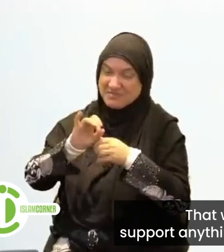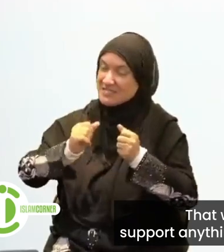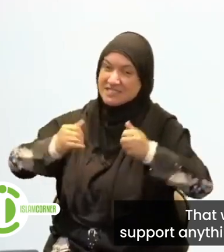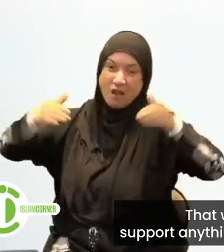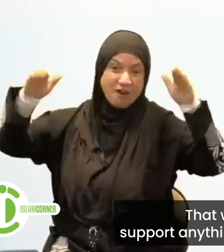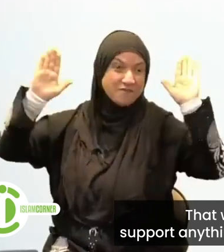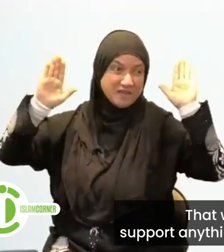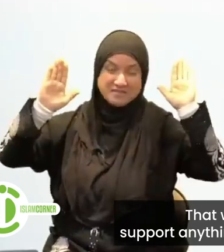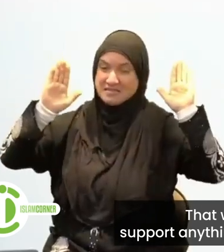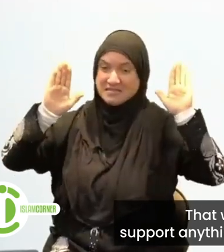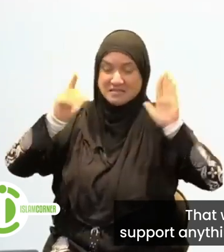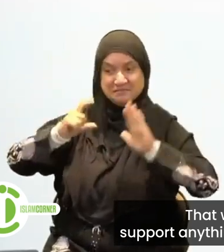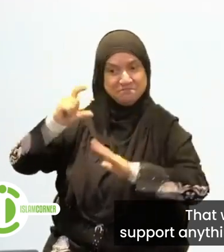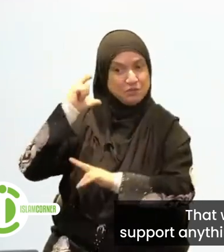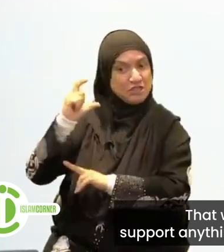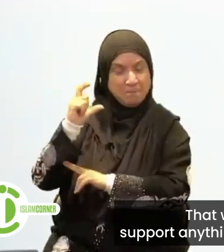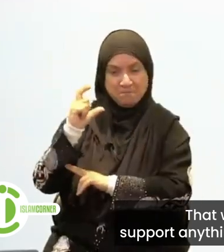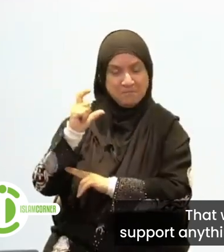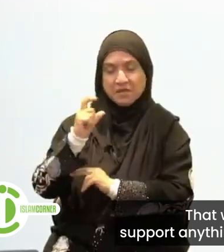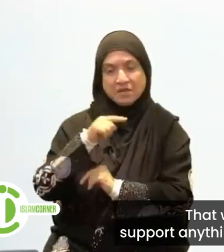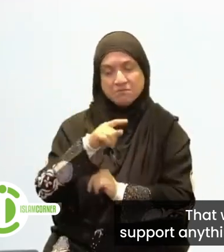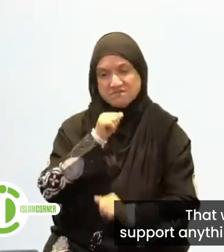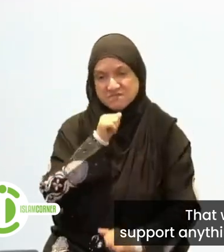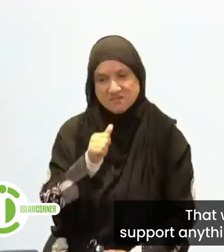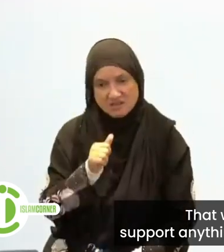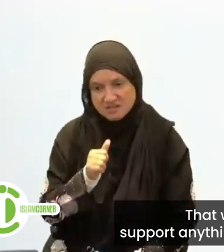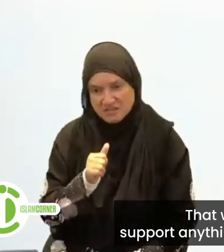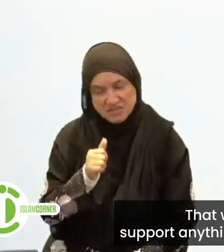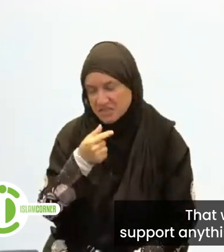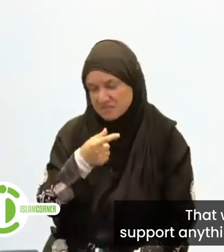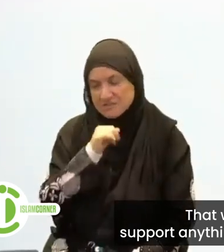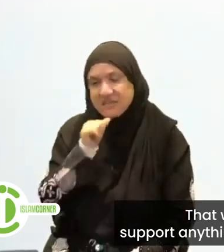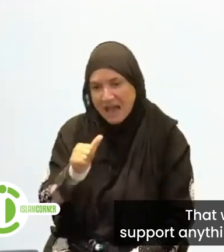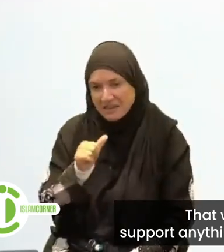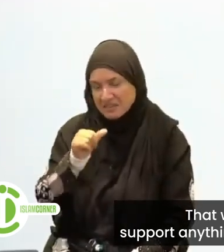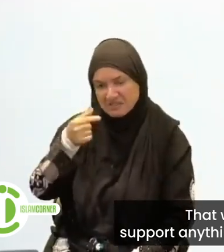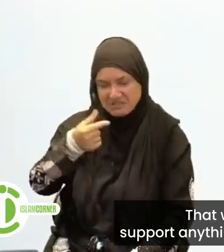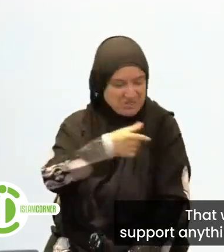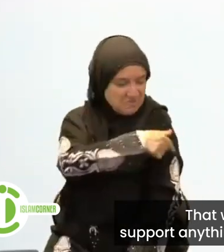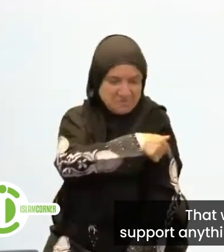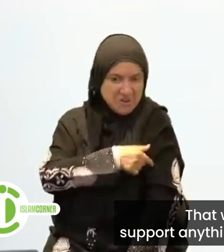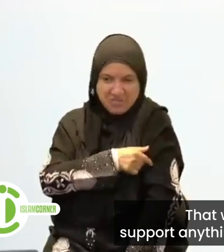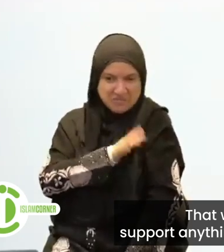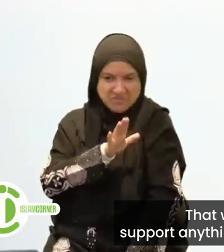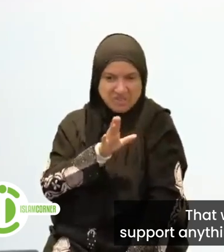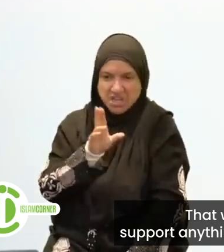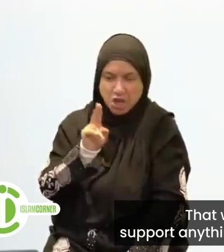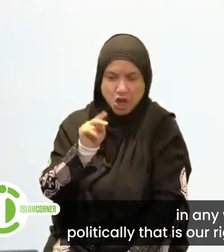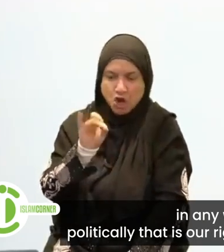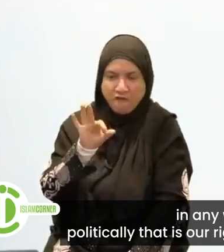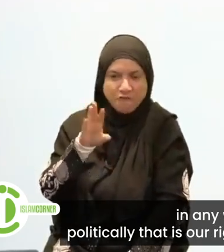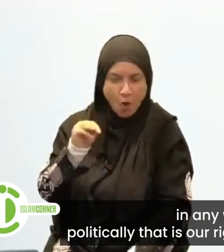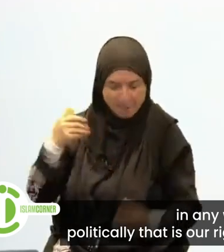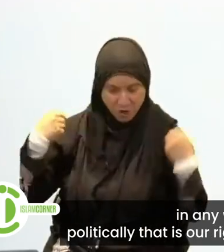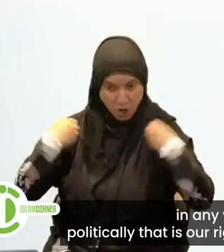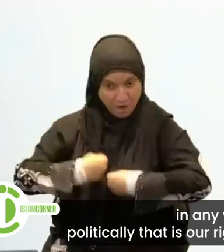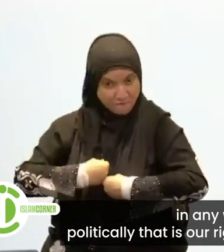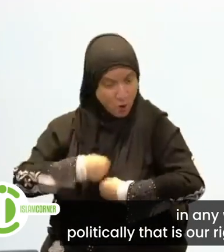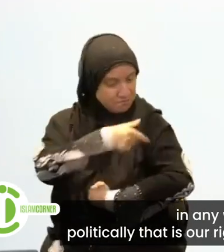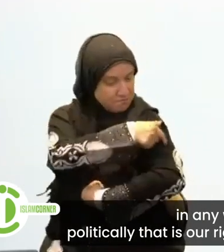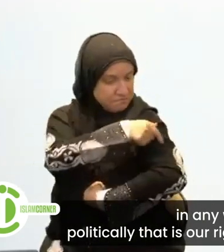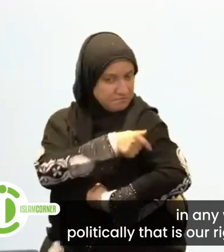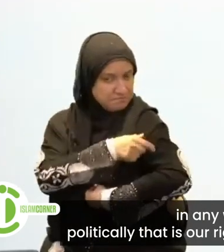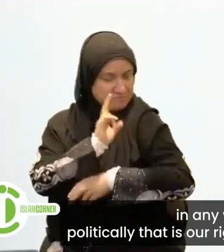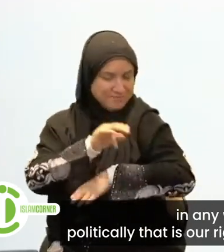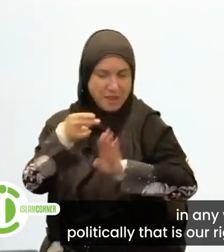not, that we have the right to not celebrate or support anything in any fashion that is opposed to our deen. In any way,